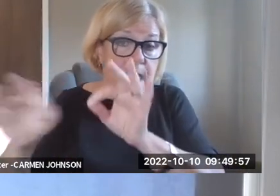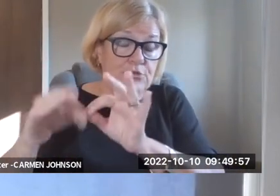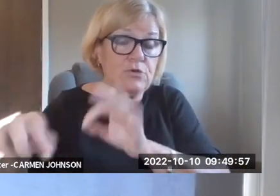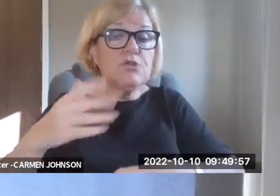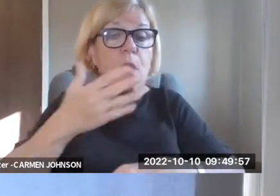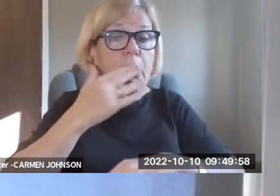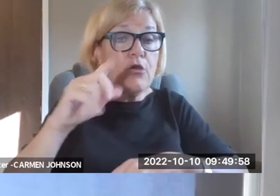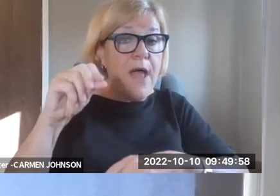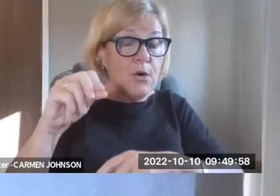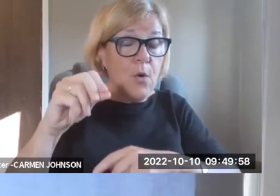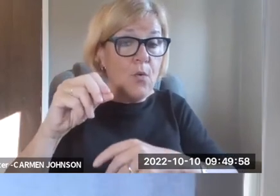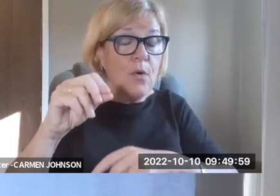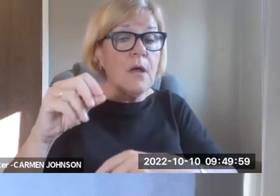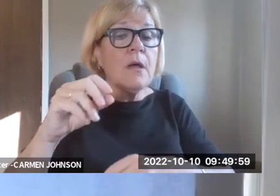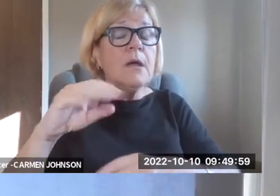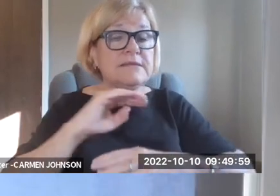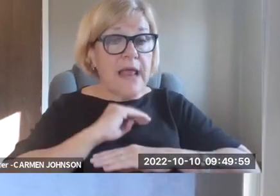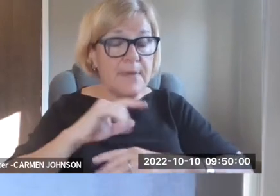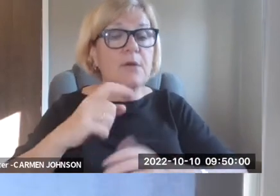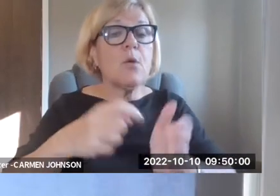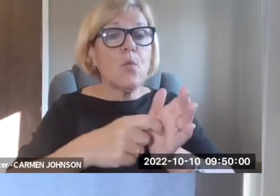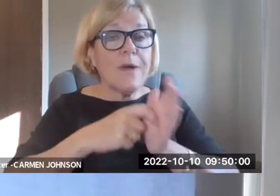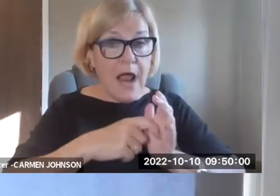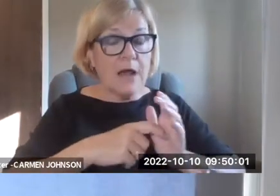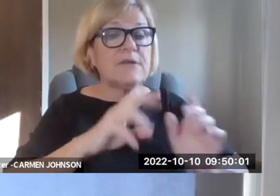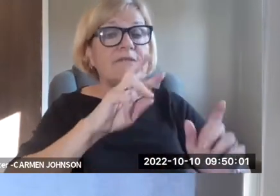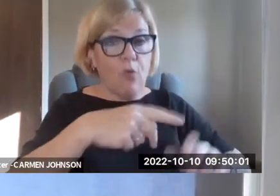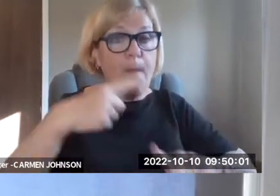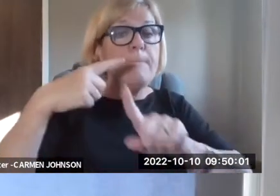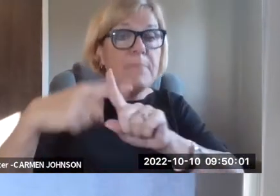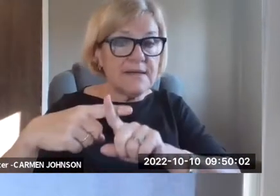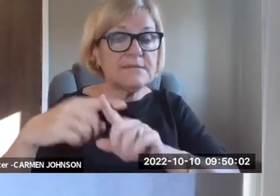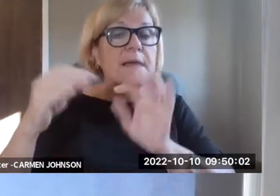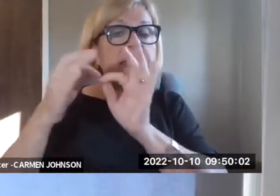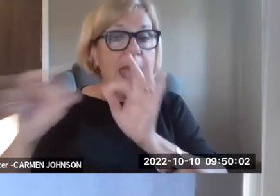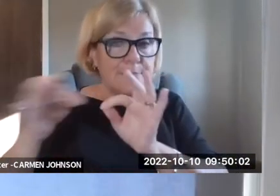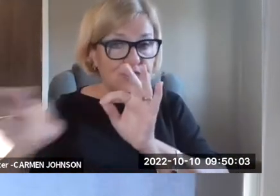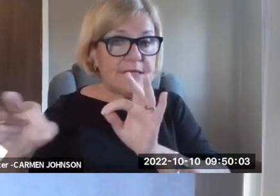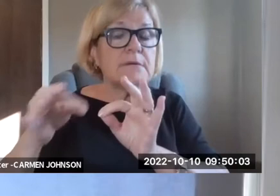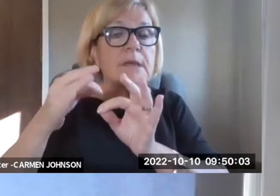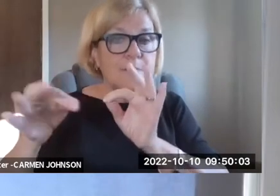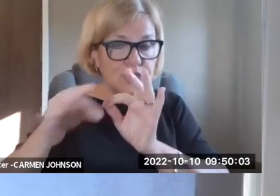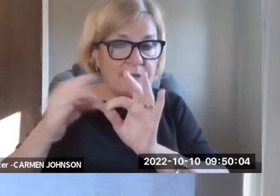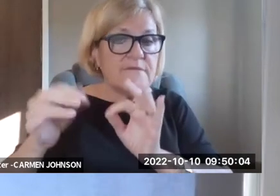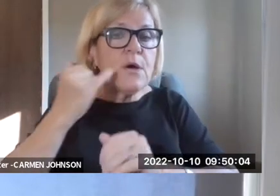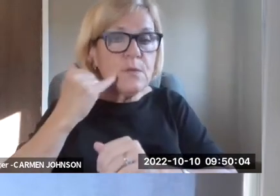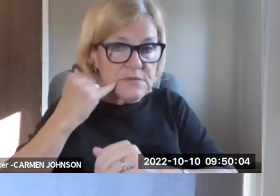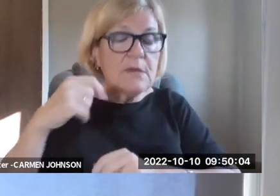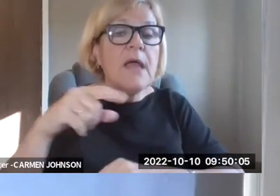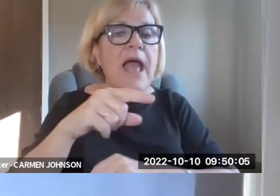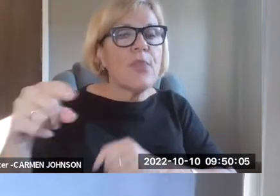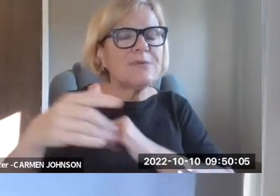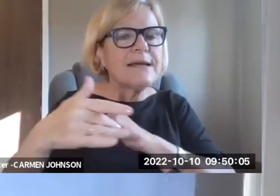in prison. Um, and they're simply not aware it exists. So, so our, um, Colorado settlement requires caption telephones and also